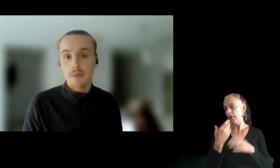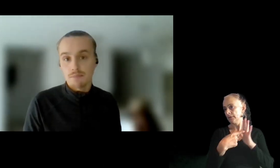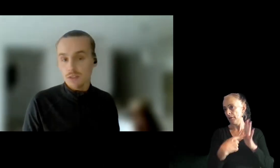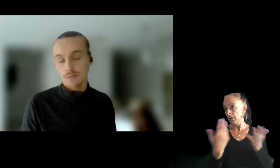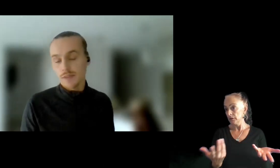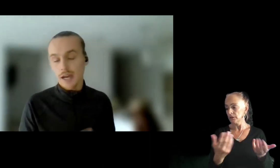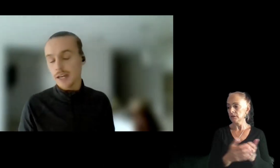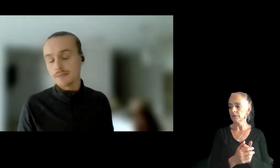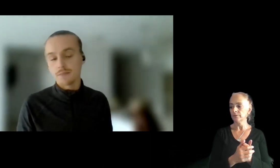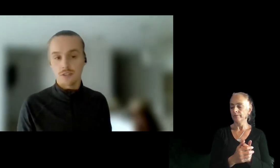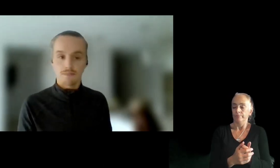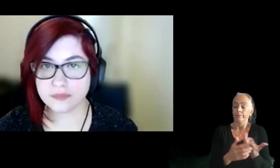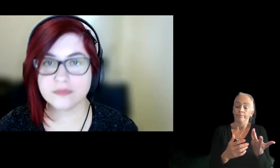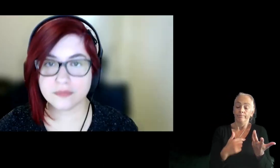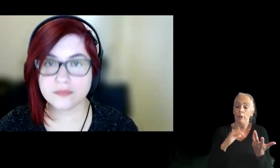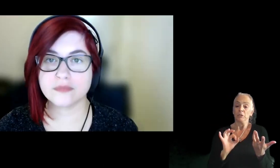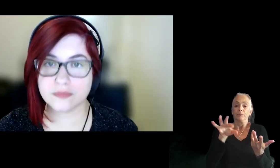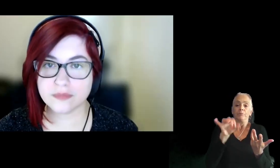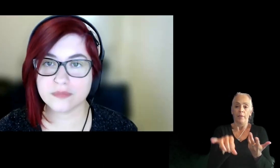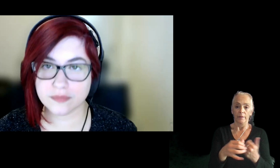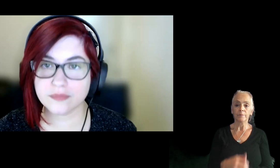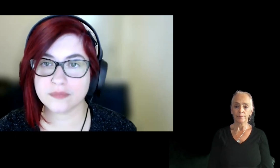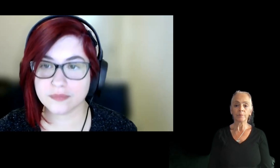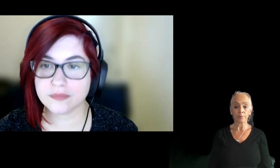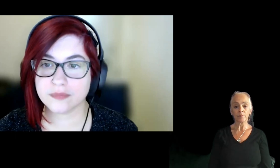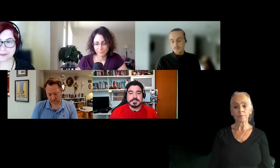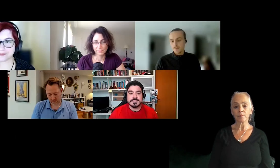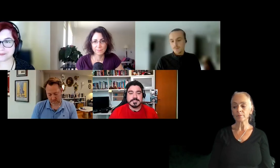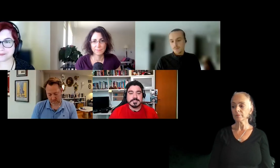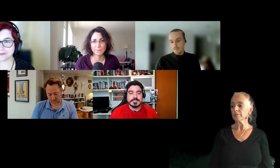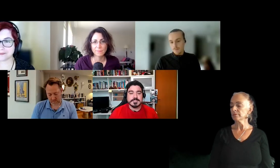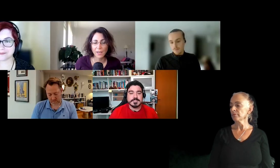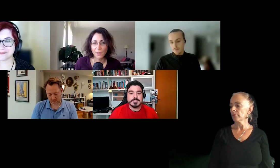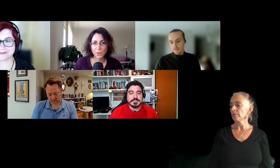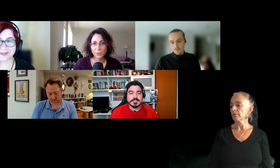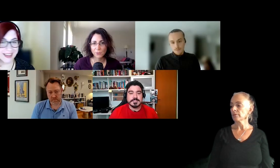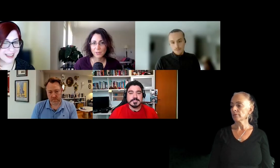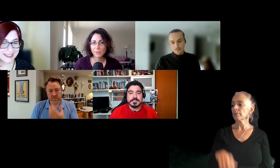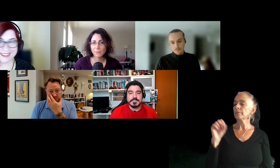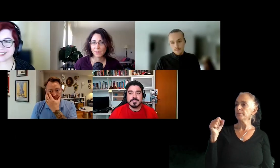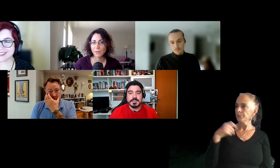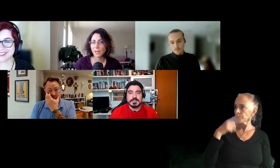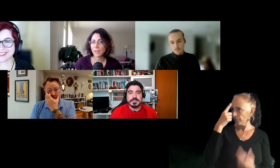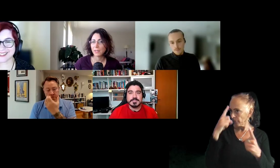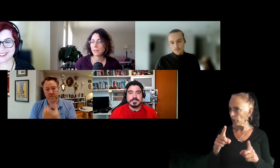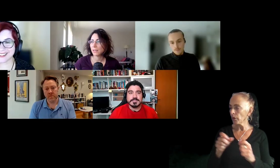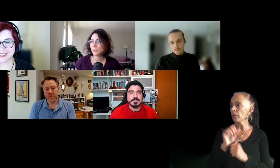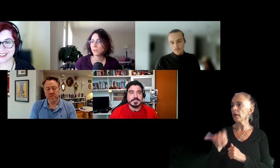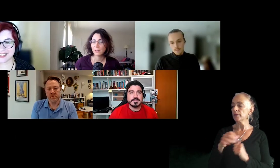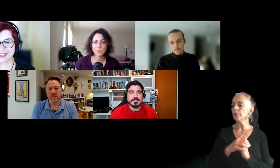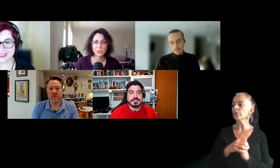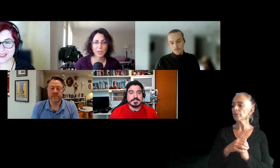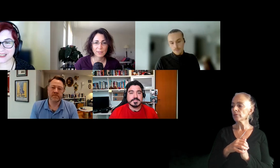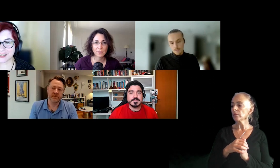That'd be just something that I'd add. Just diversity in portfolio again. Yeah, I would agree with that. And